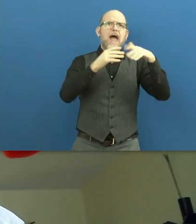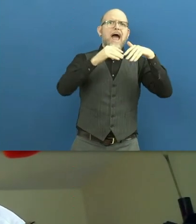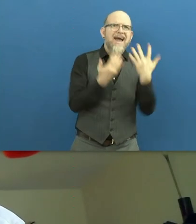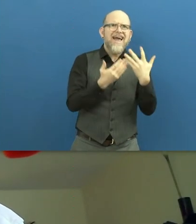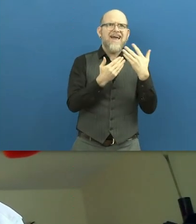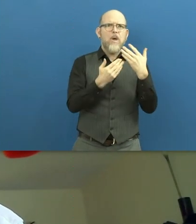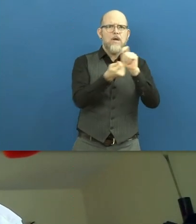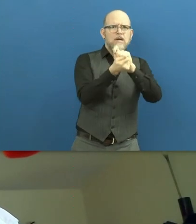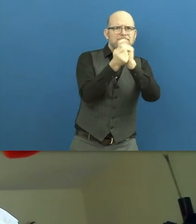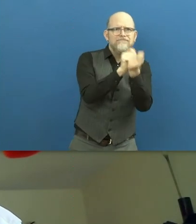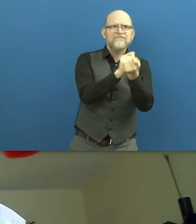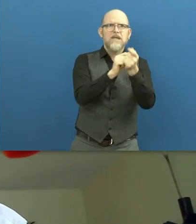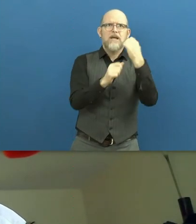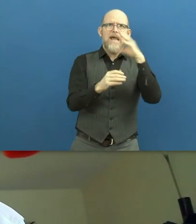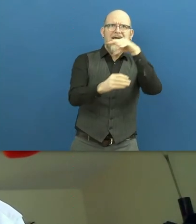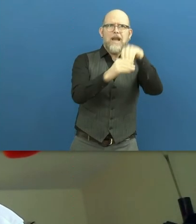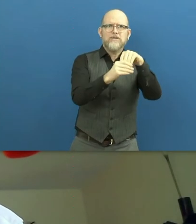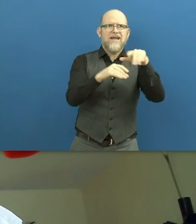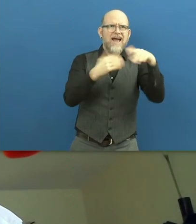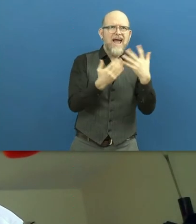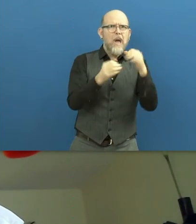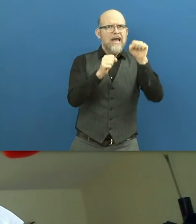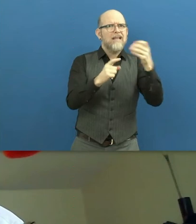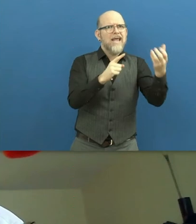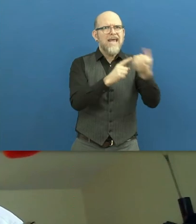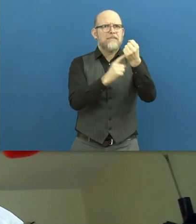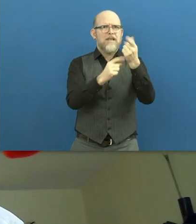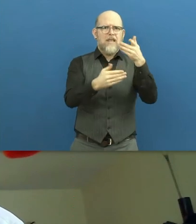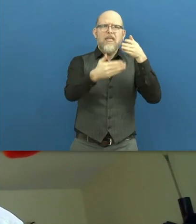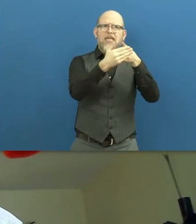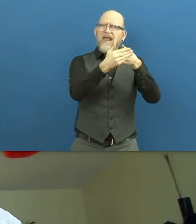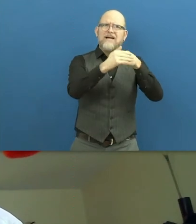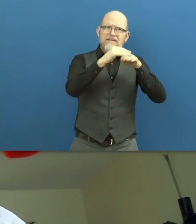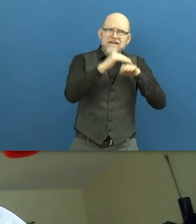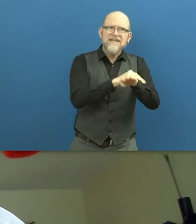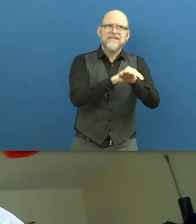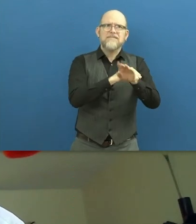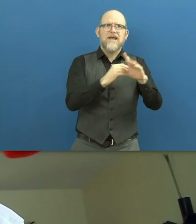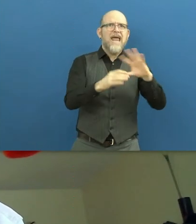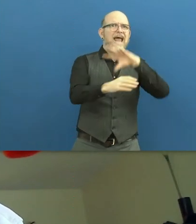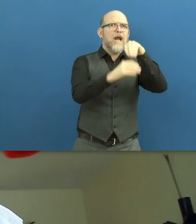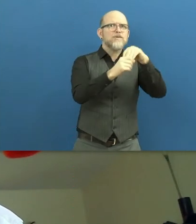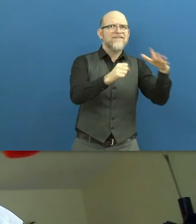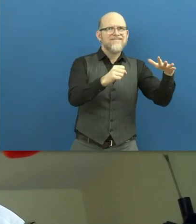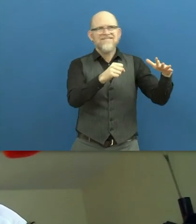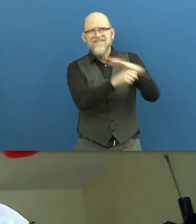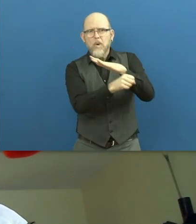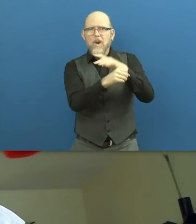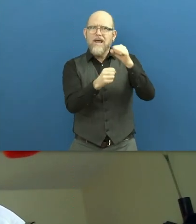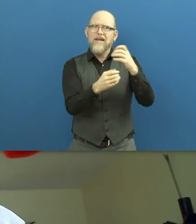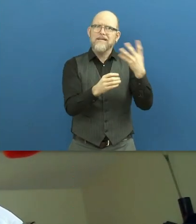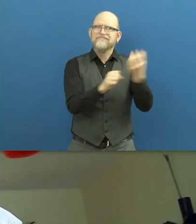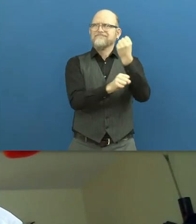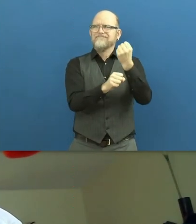to frame inclusive practices and remove systematic barriers so that inclusion is achieved in the true